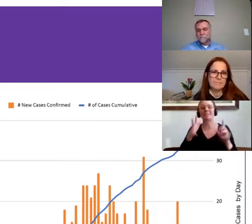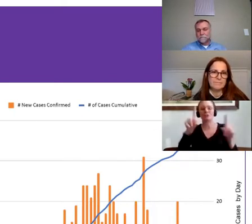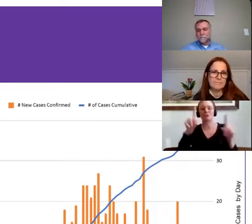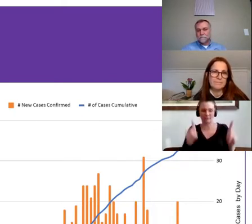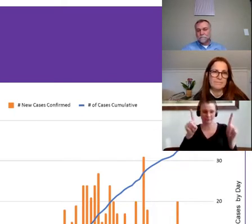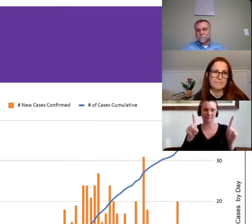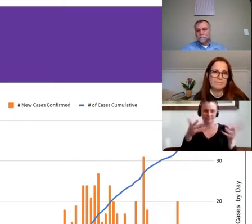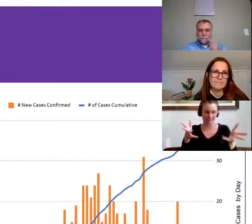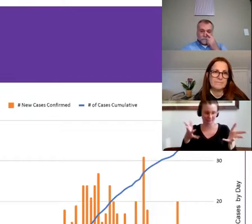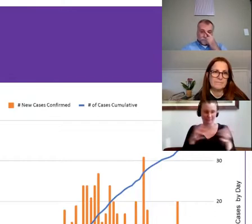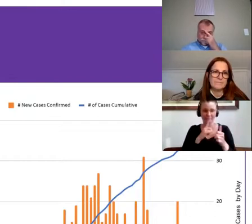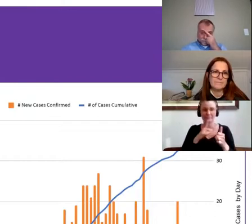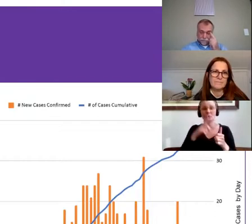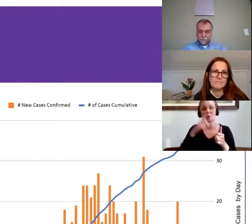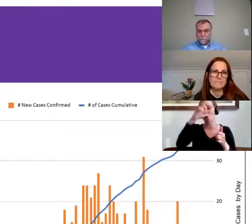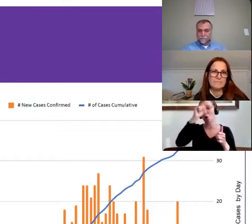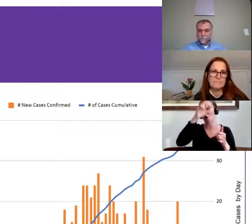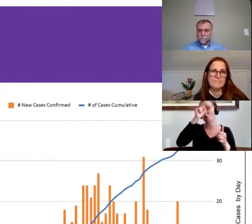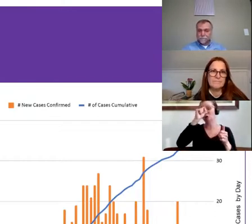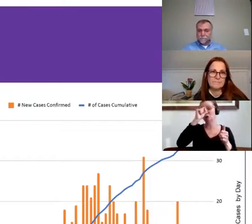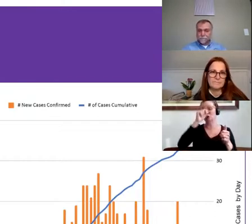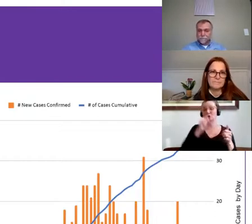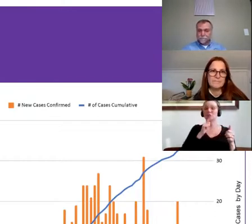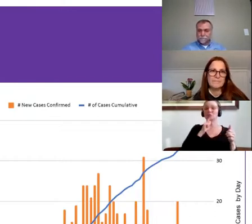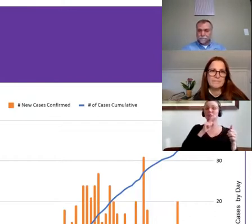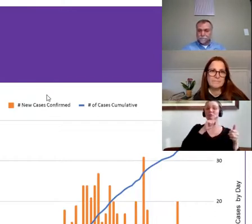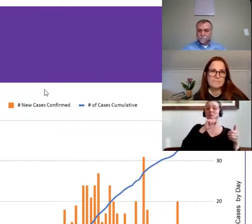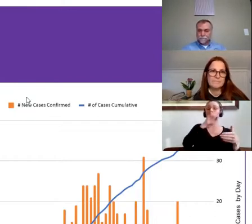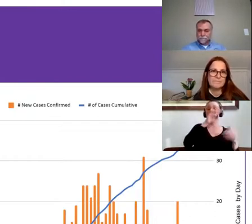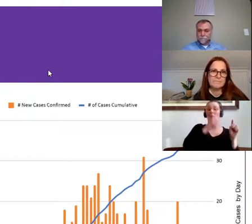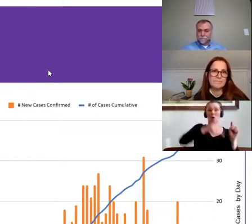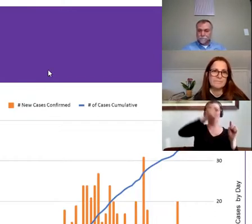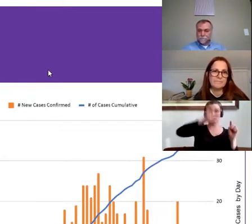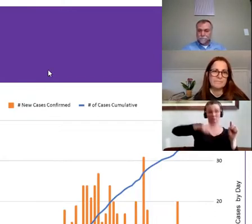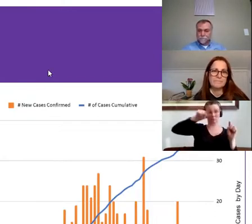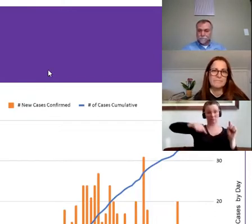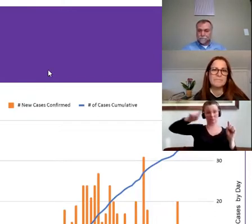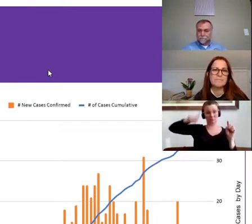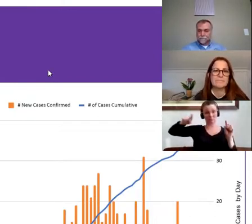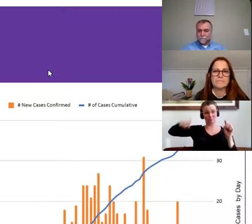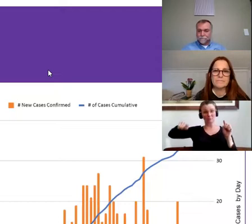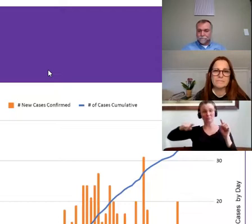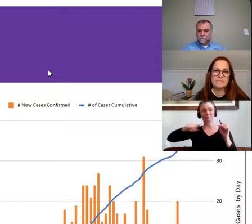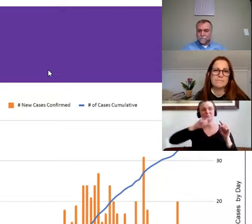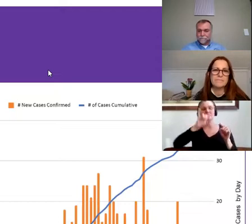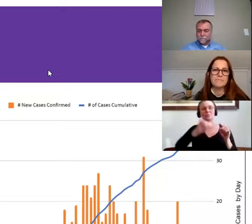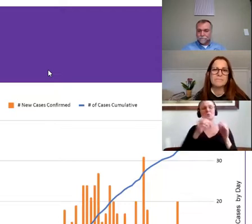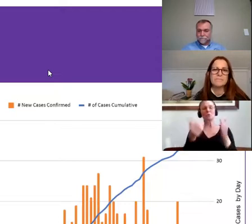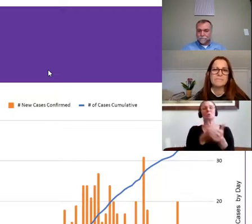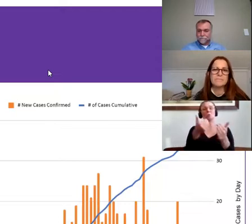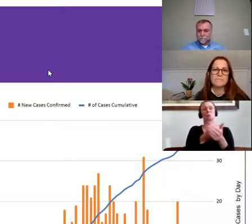to you, the orange bars that go vertical, these bars here are the number of new cases